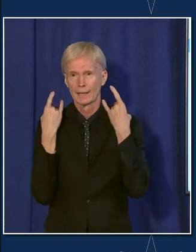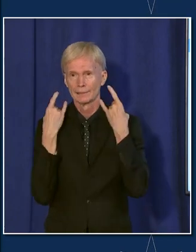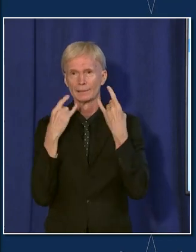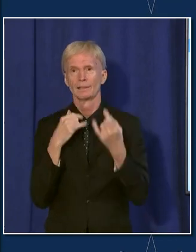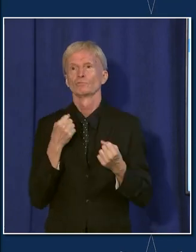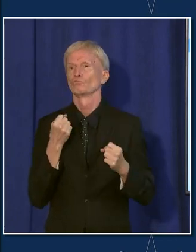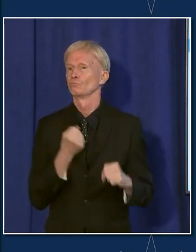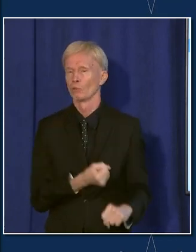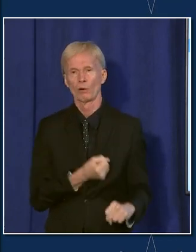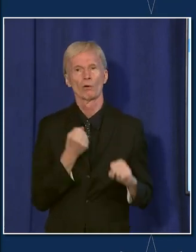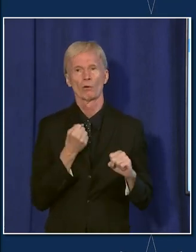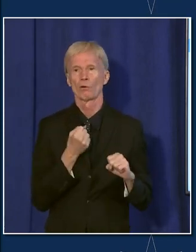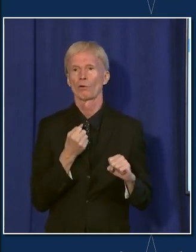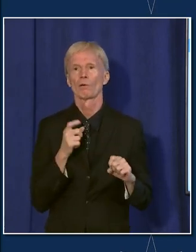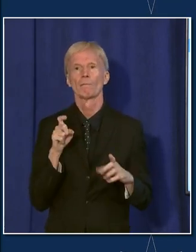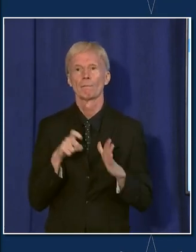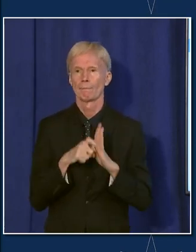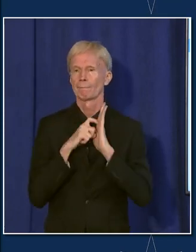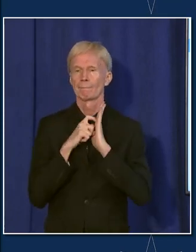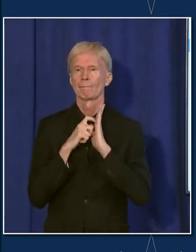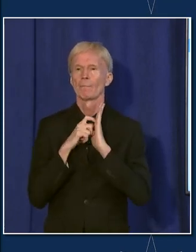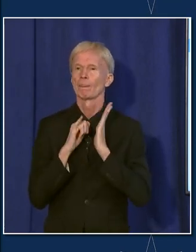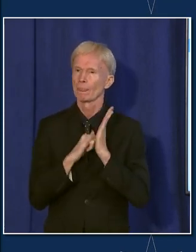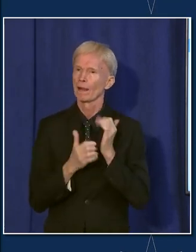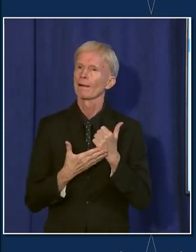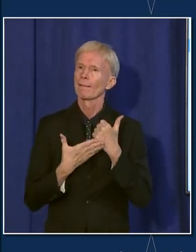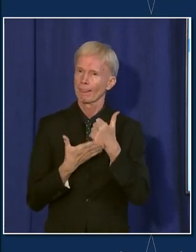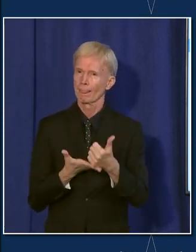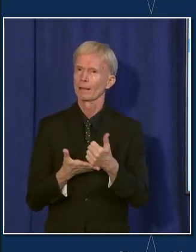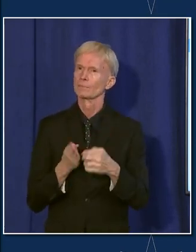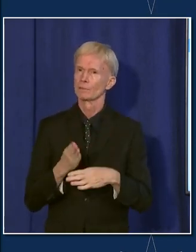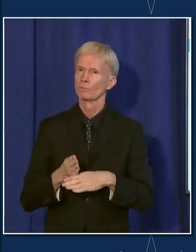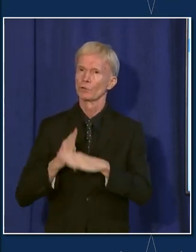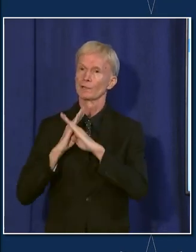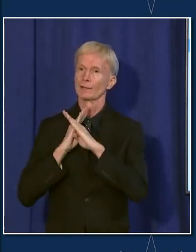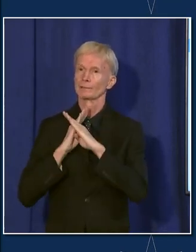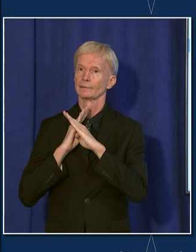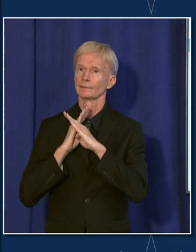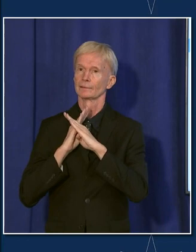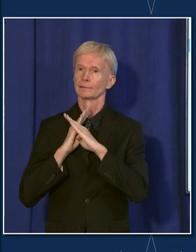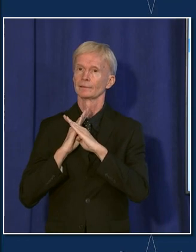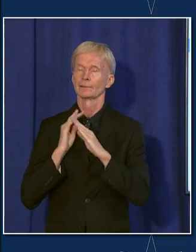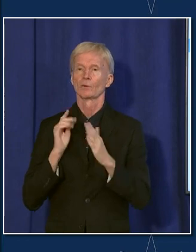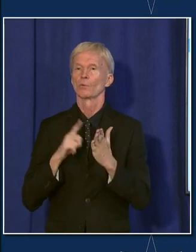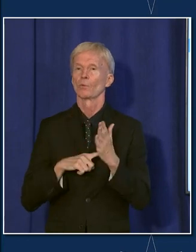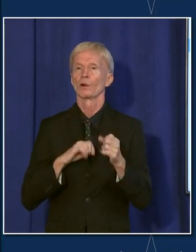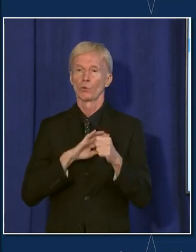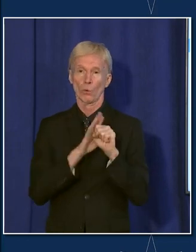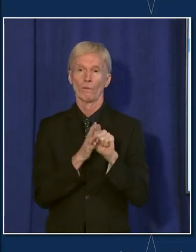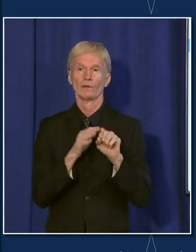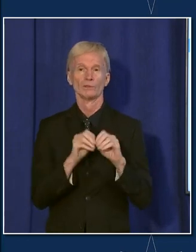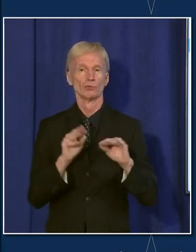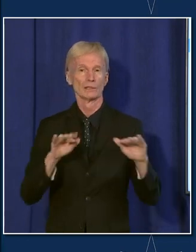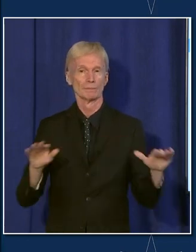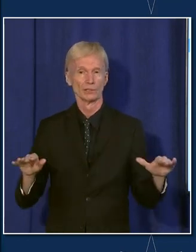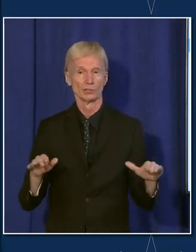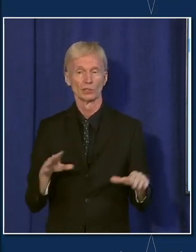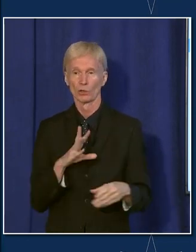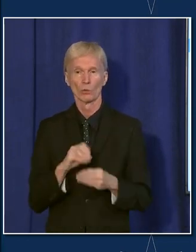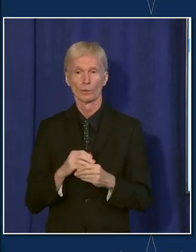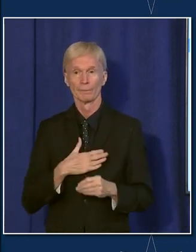that is something that absolutely has been shown to help protect against COVID transmission, including among kids.